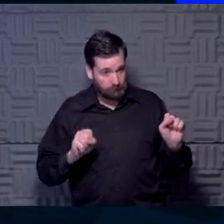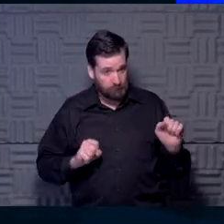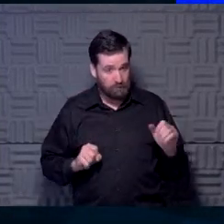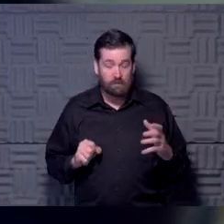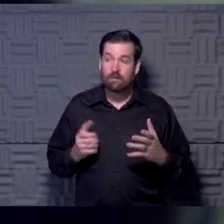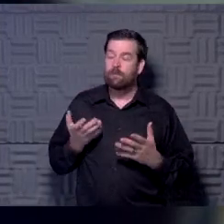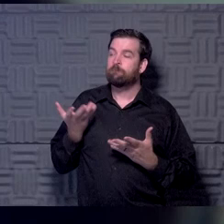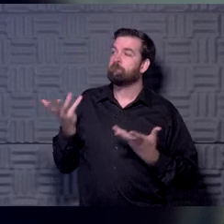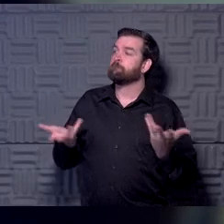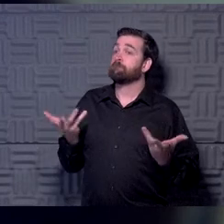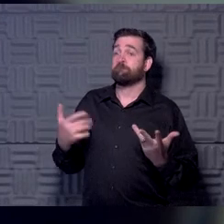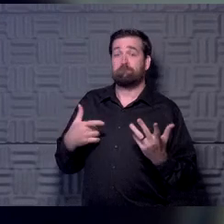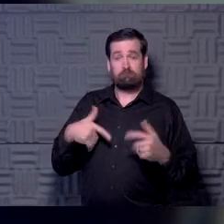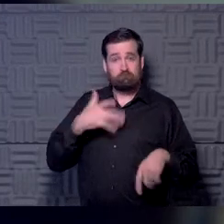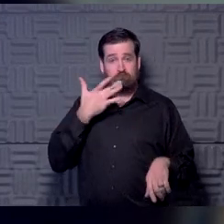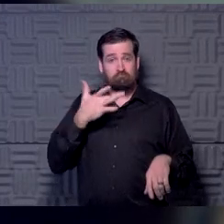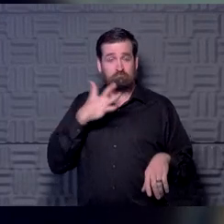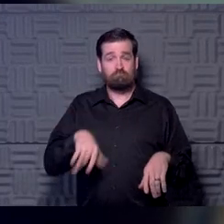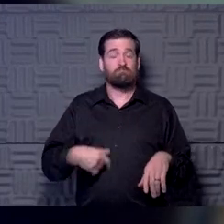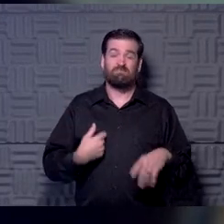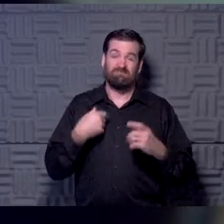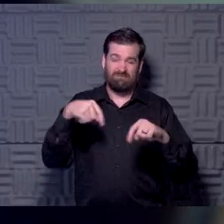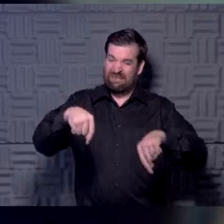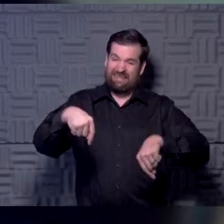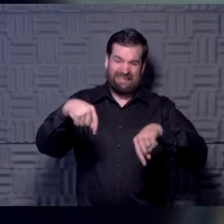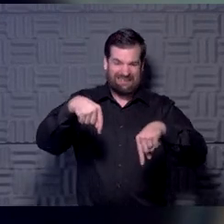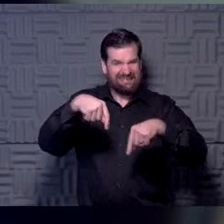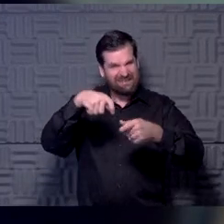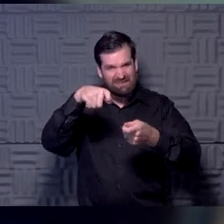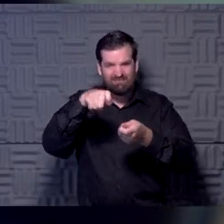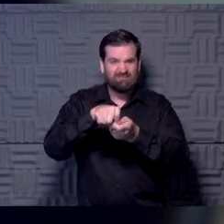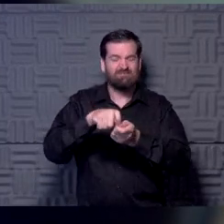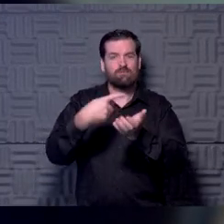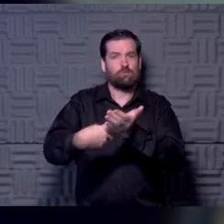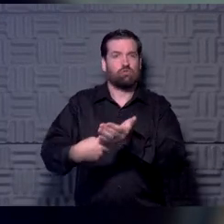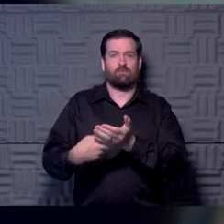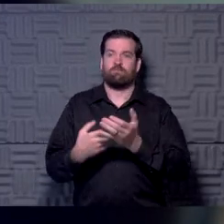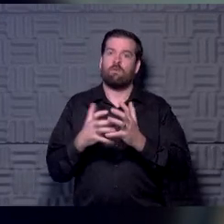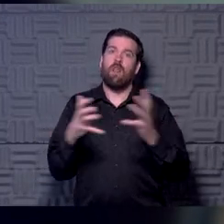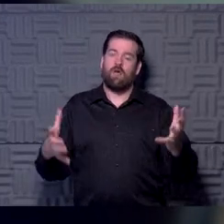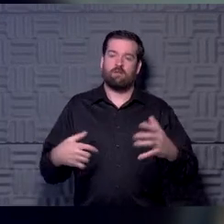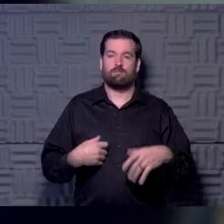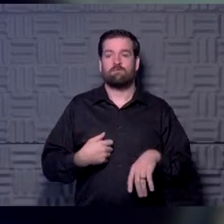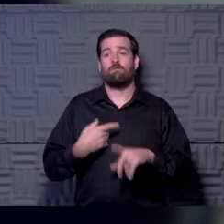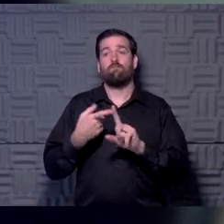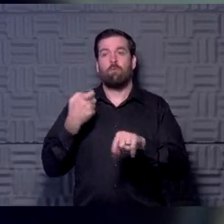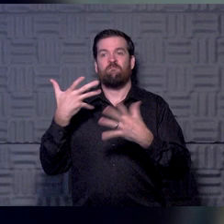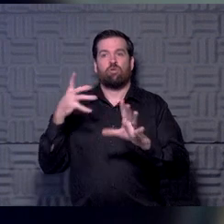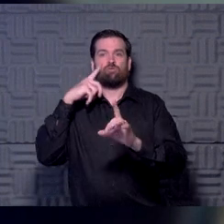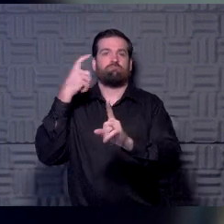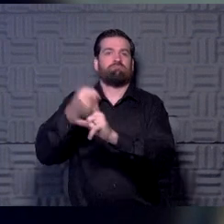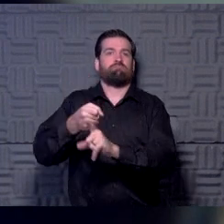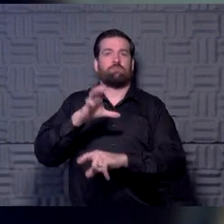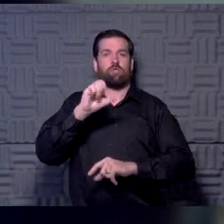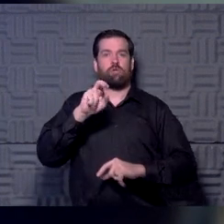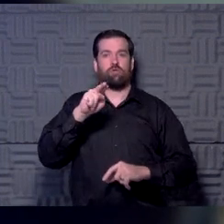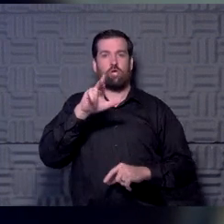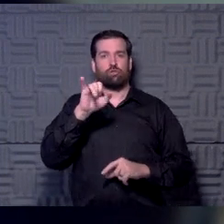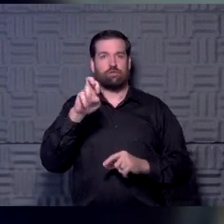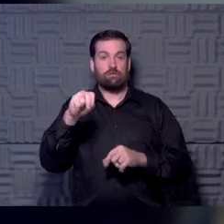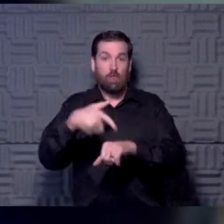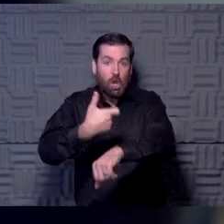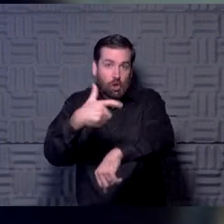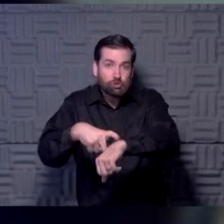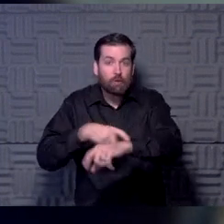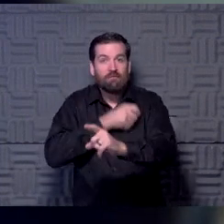Well, luckily I have this conversation a lot, both around return to play from concussion and sort of those long-term concussion effects and whether